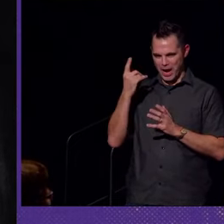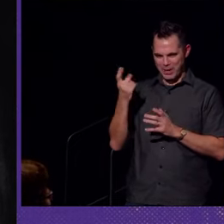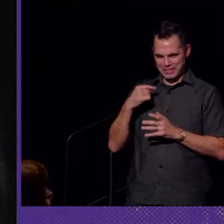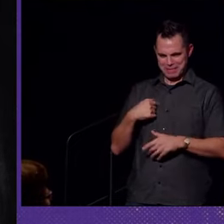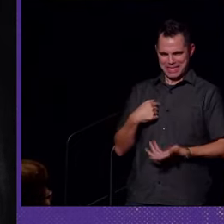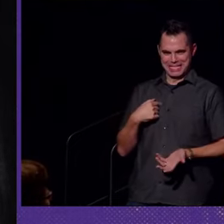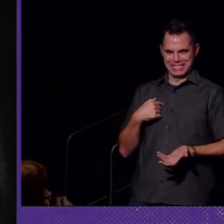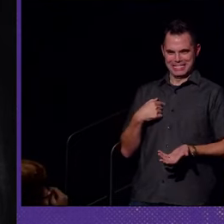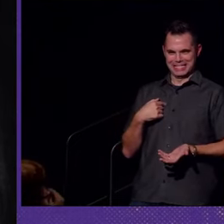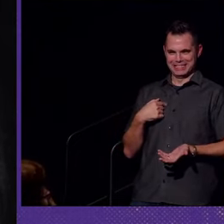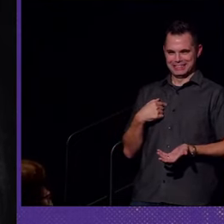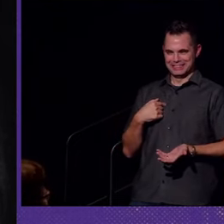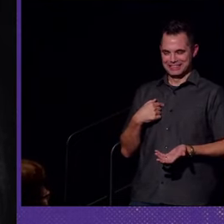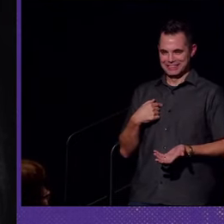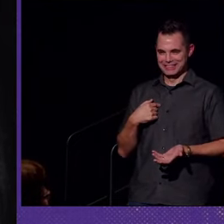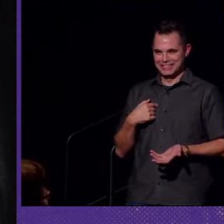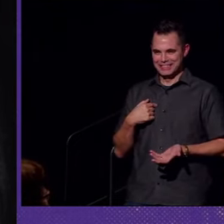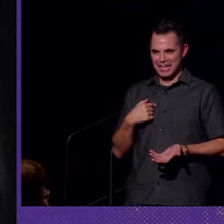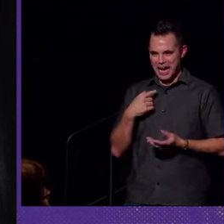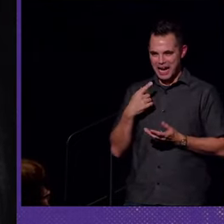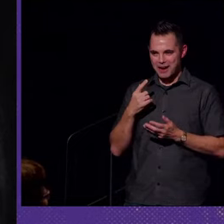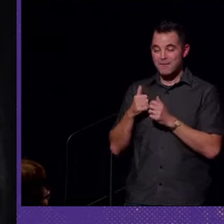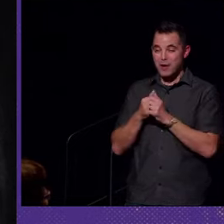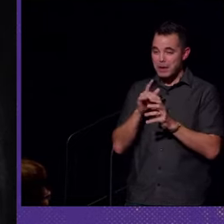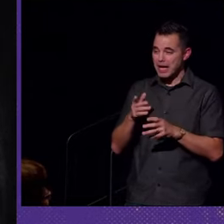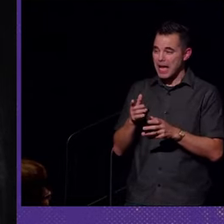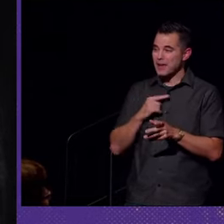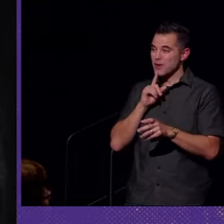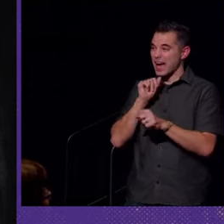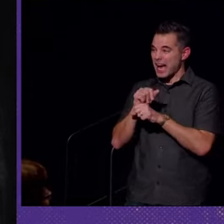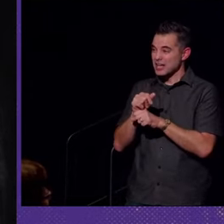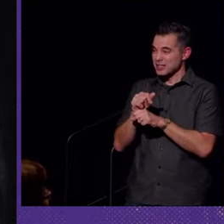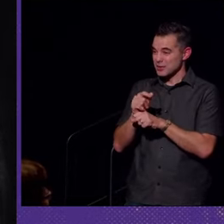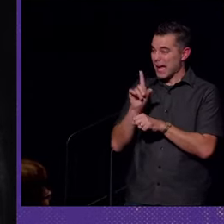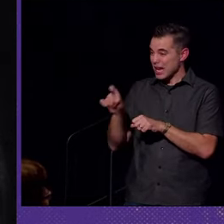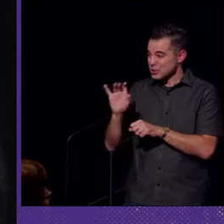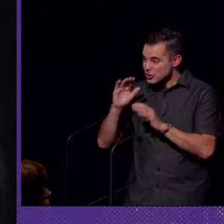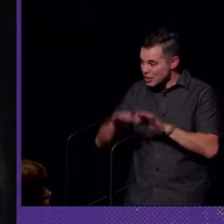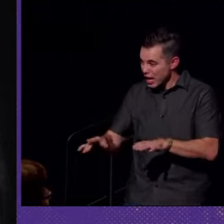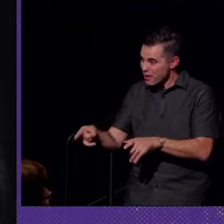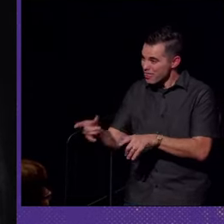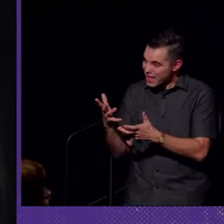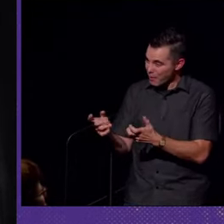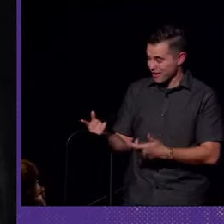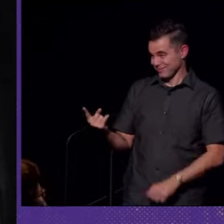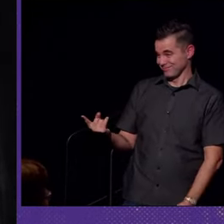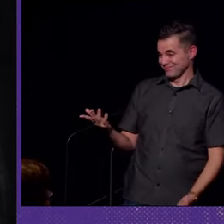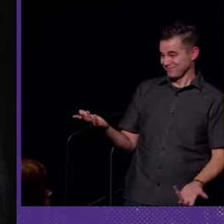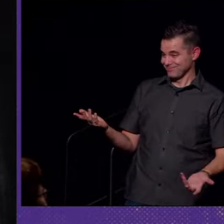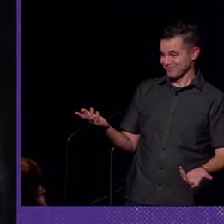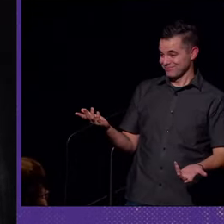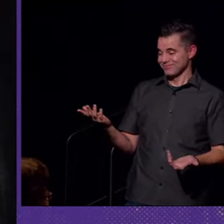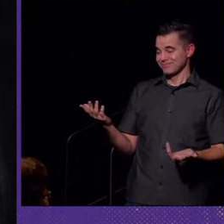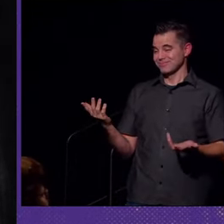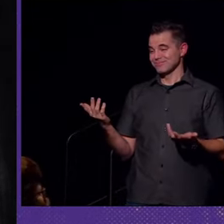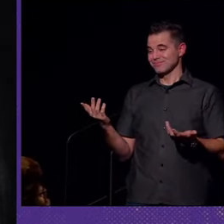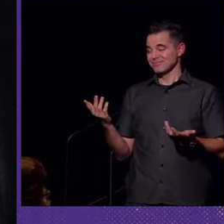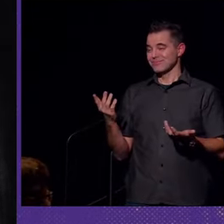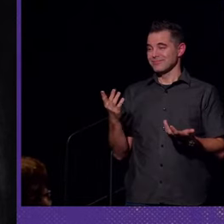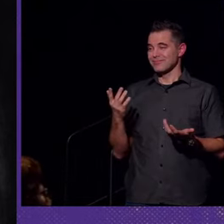asking me? Followed by, have you asked your child what they want? And, um,